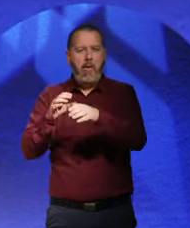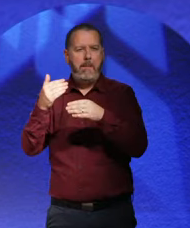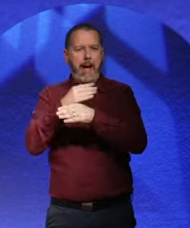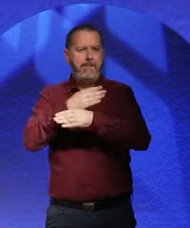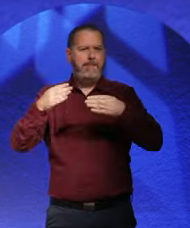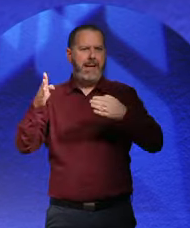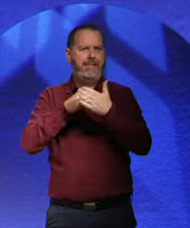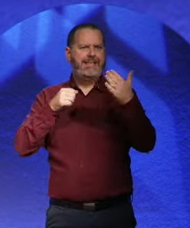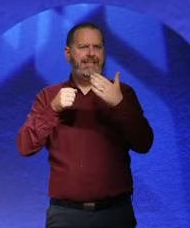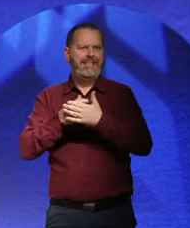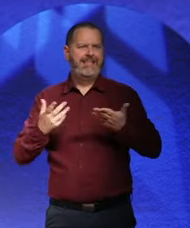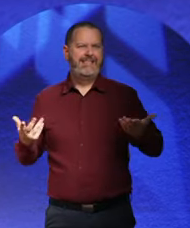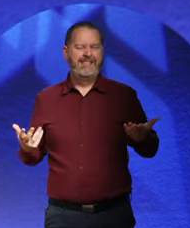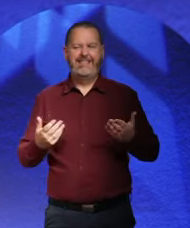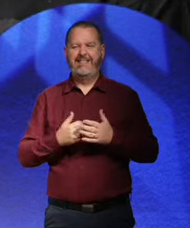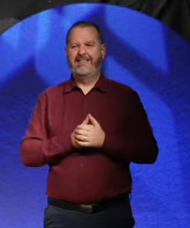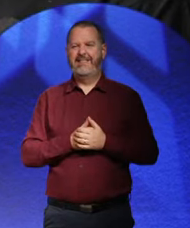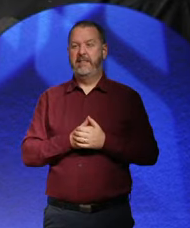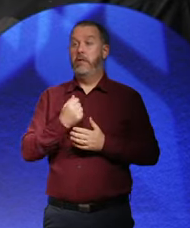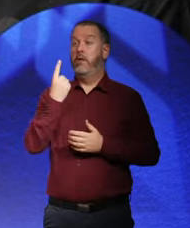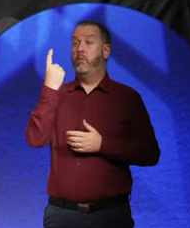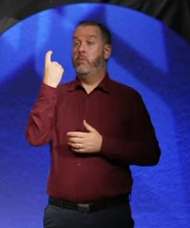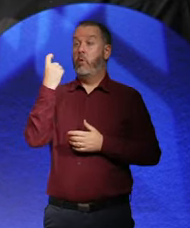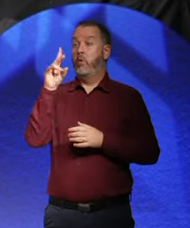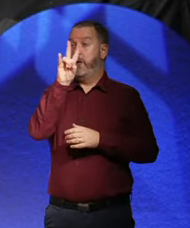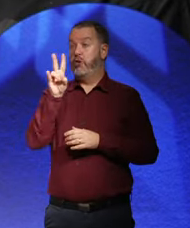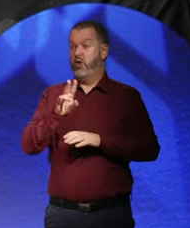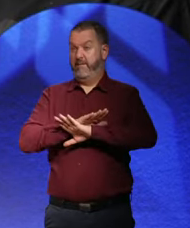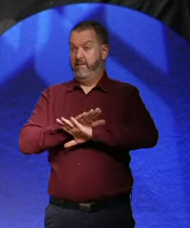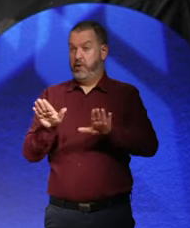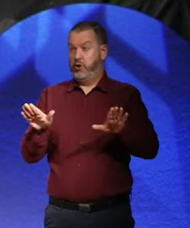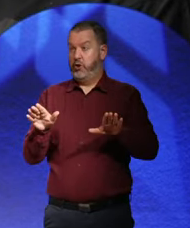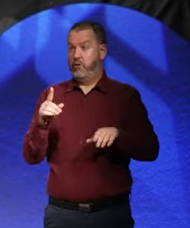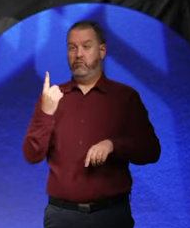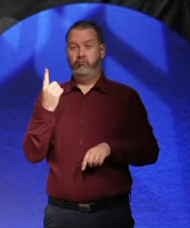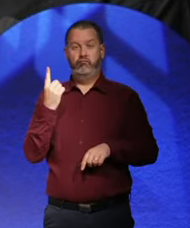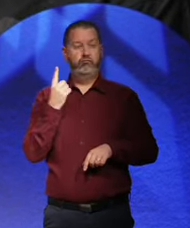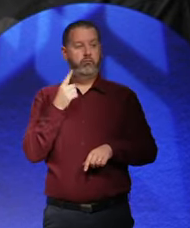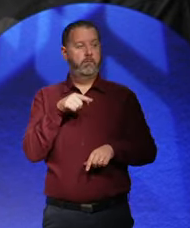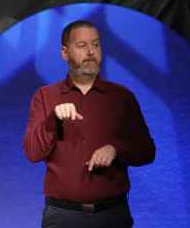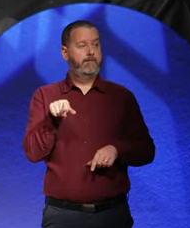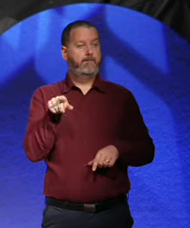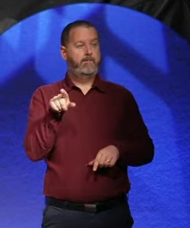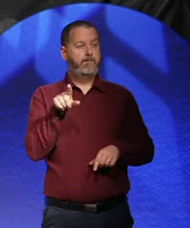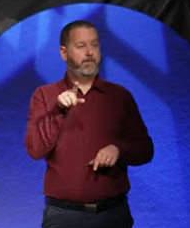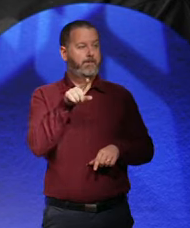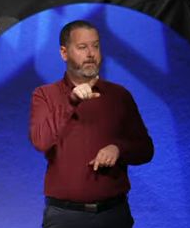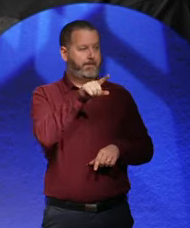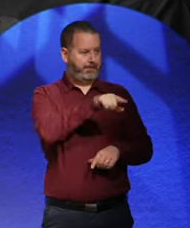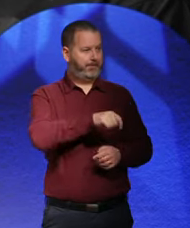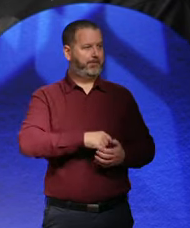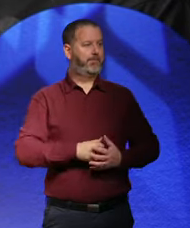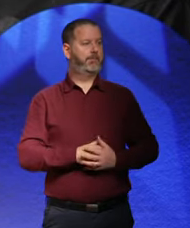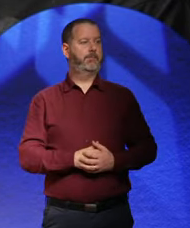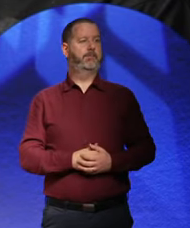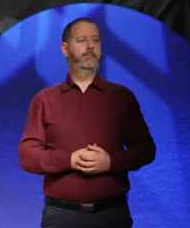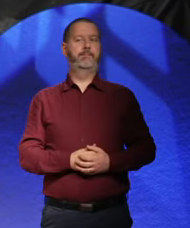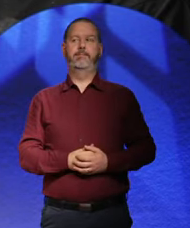I think we have time. One more, I think, folks. One more question. Who's it going to be? Maybe this hand up here.